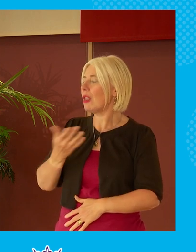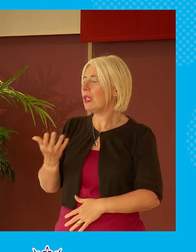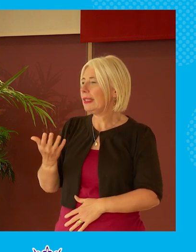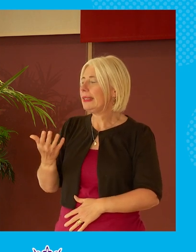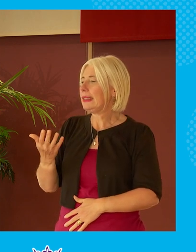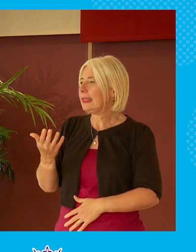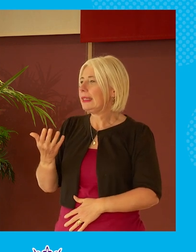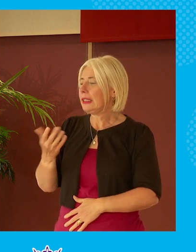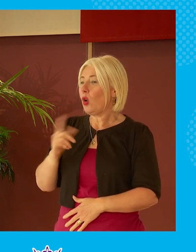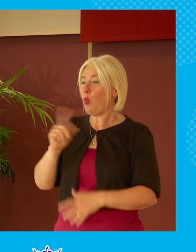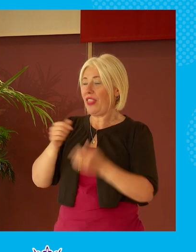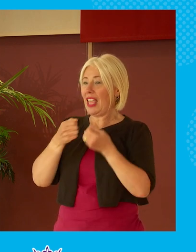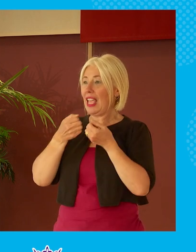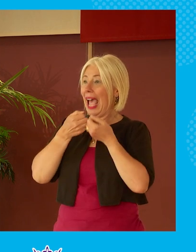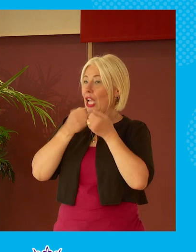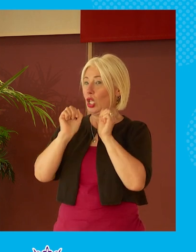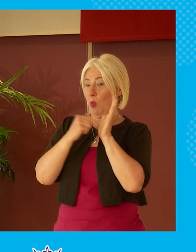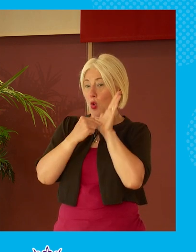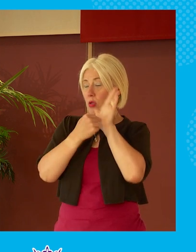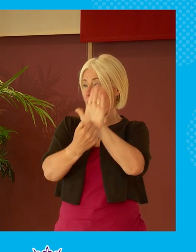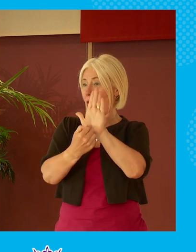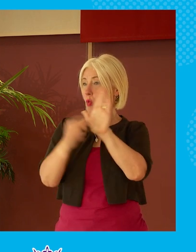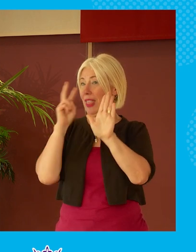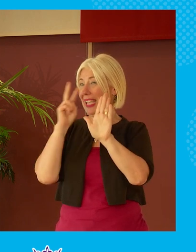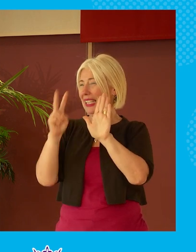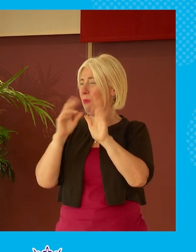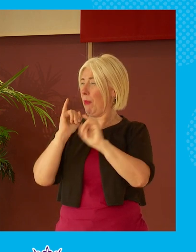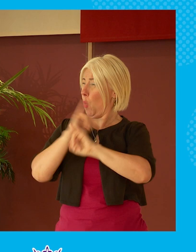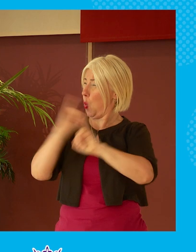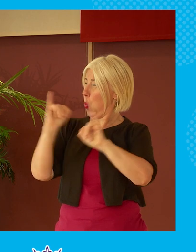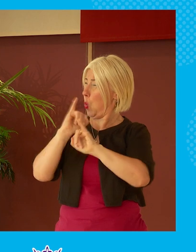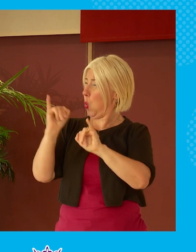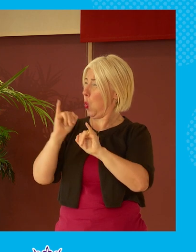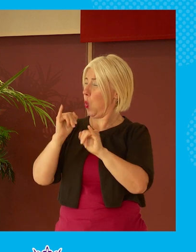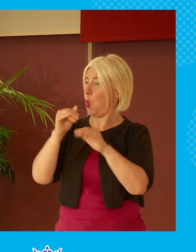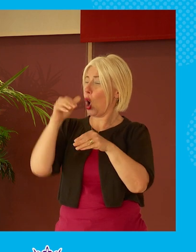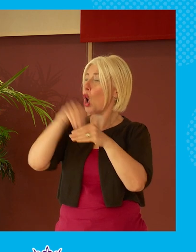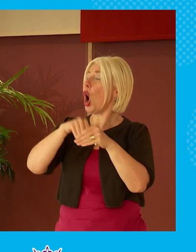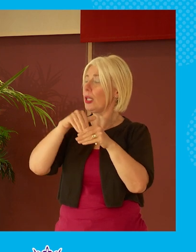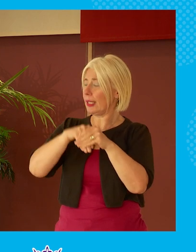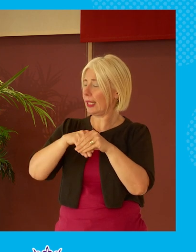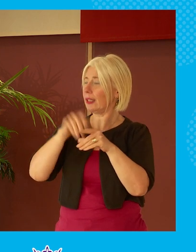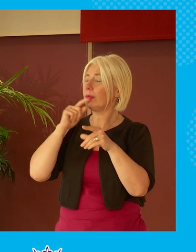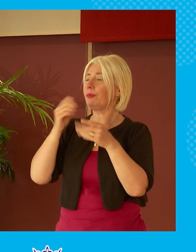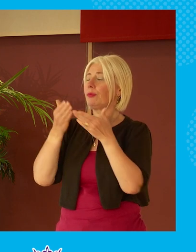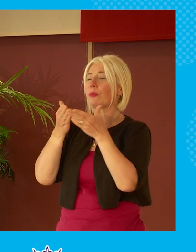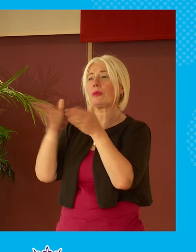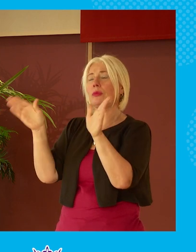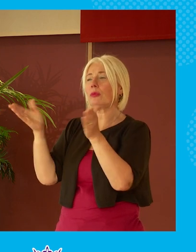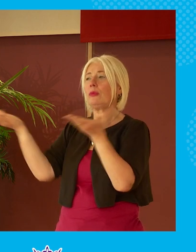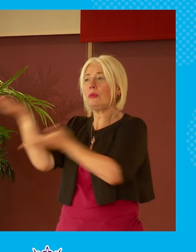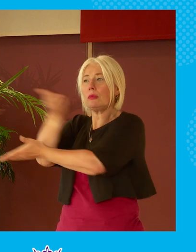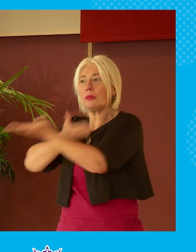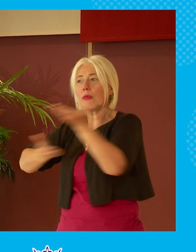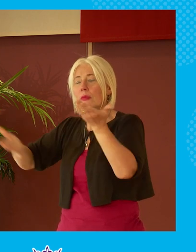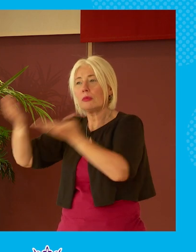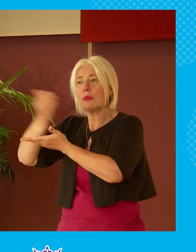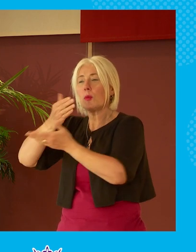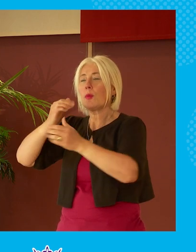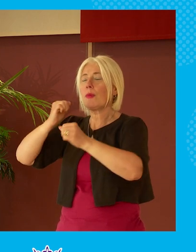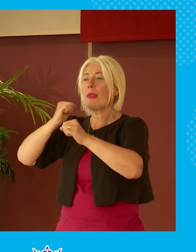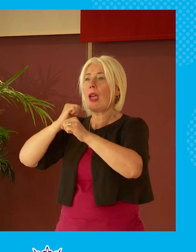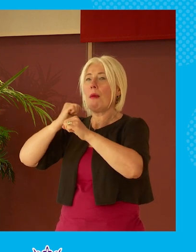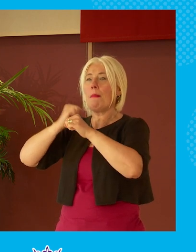of exposure to to very harmful content there's a wider conversation as well about about media